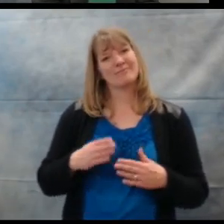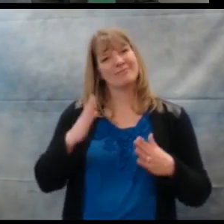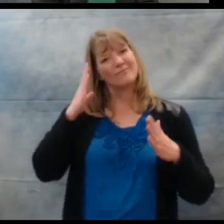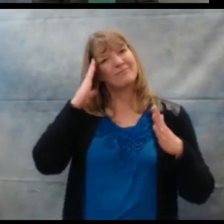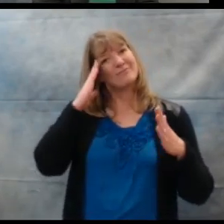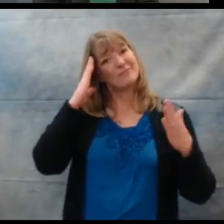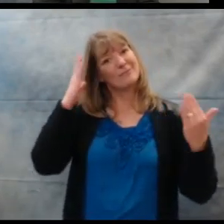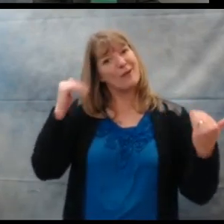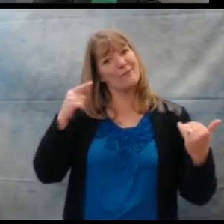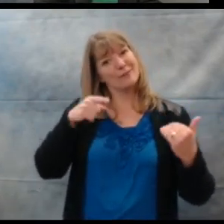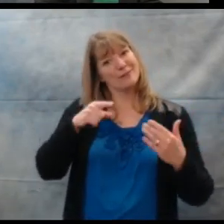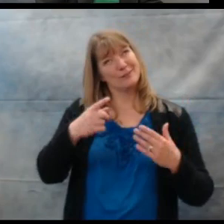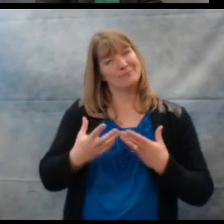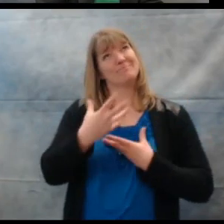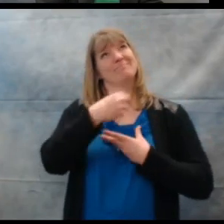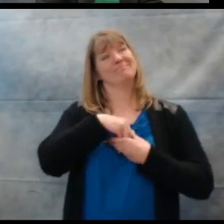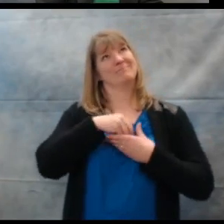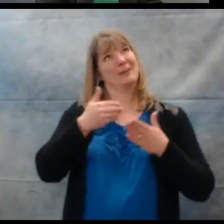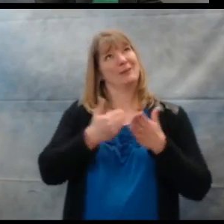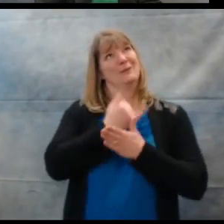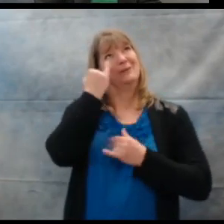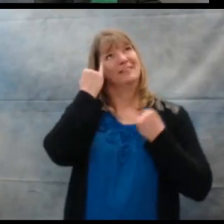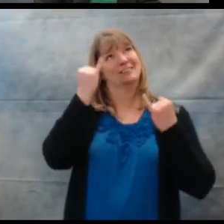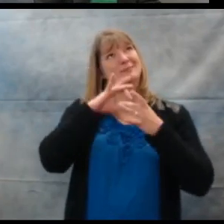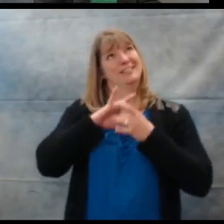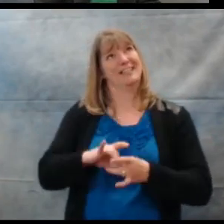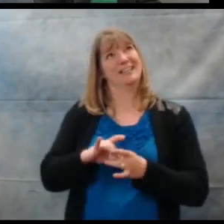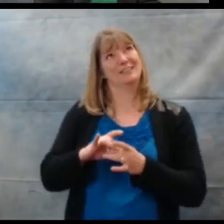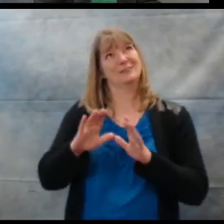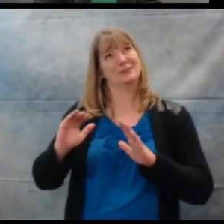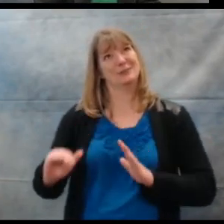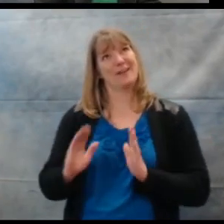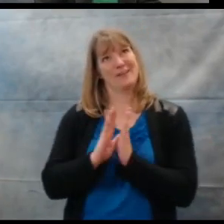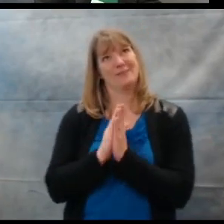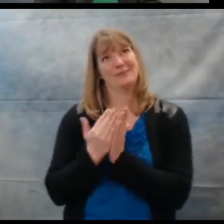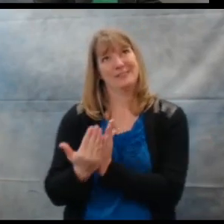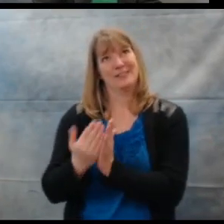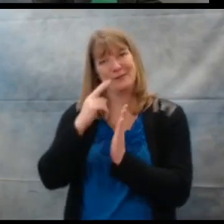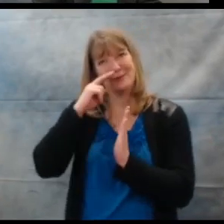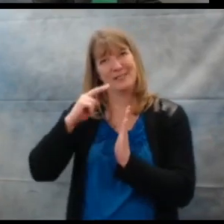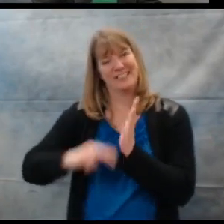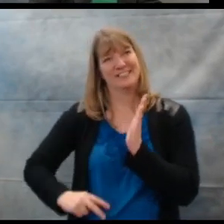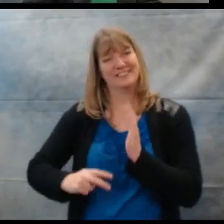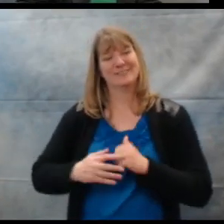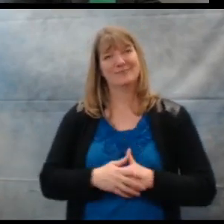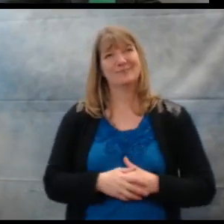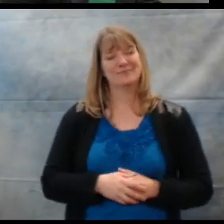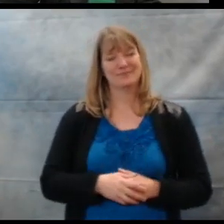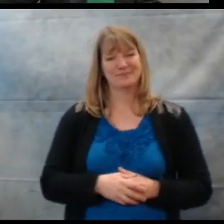I hope you gained some new ideas and some new insights into reading with your child.